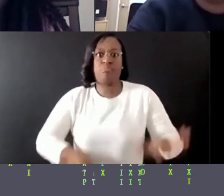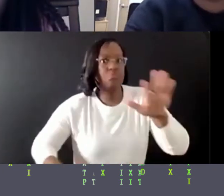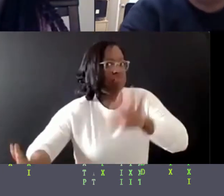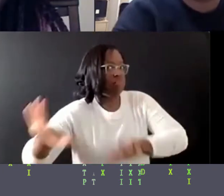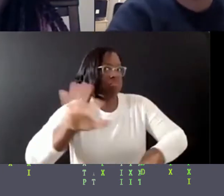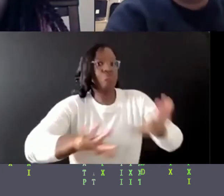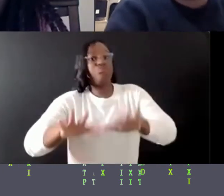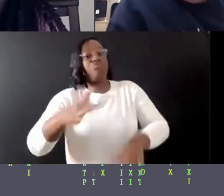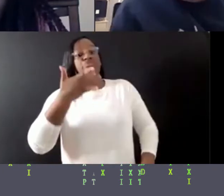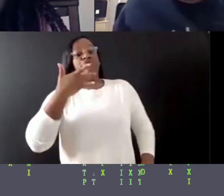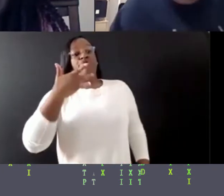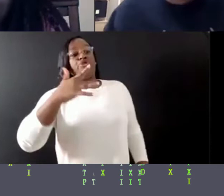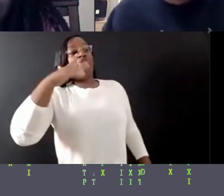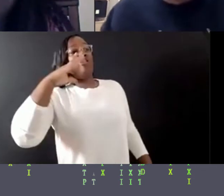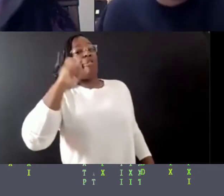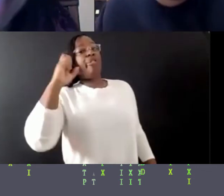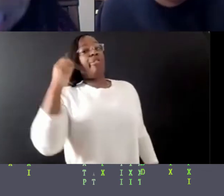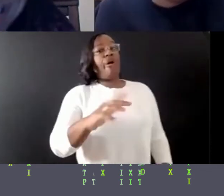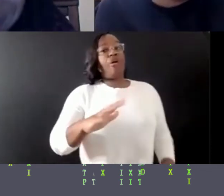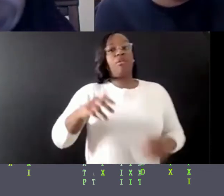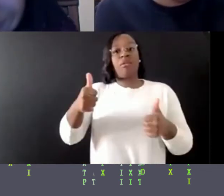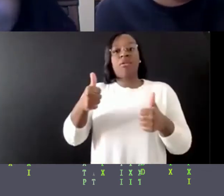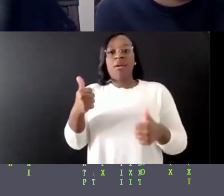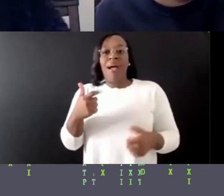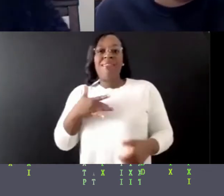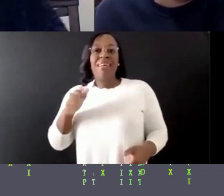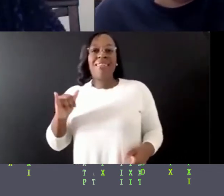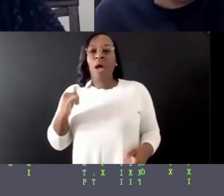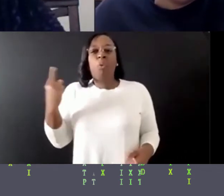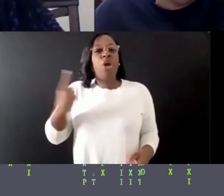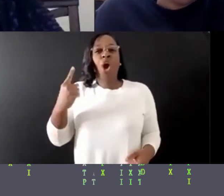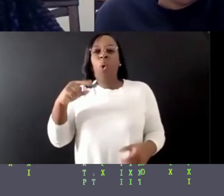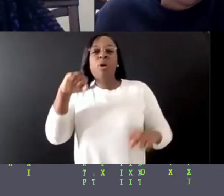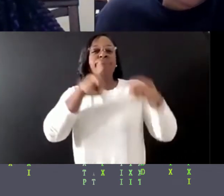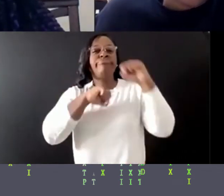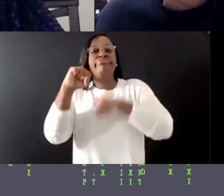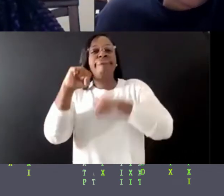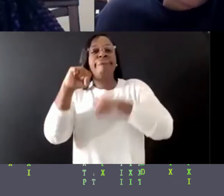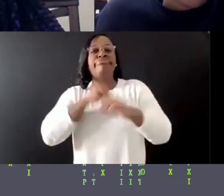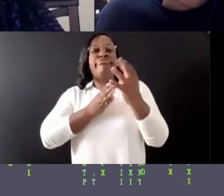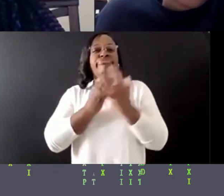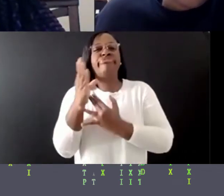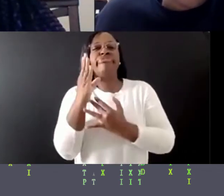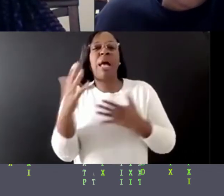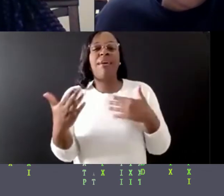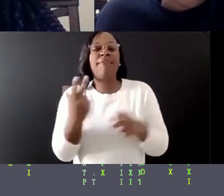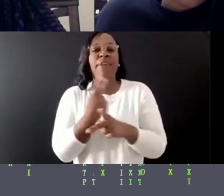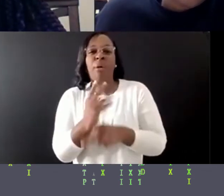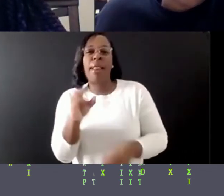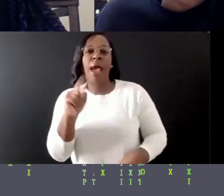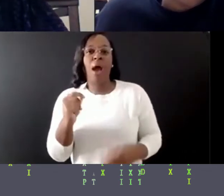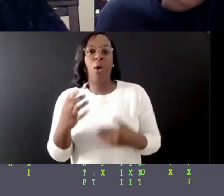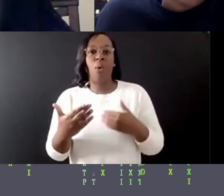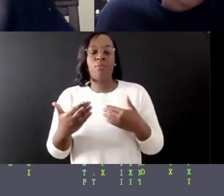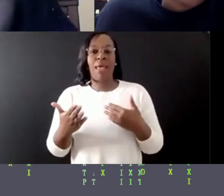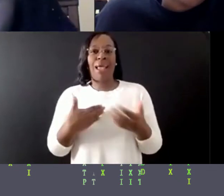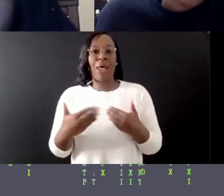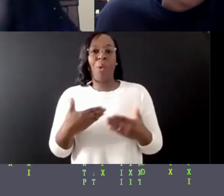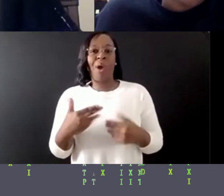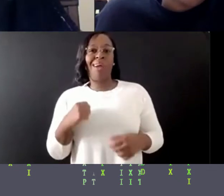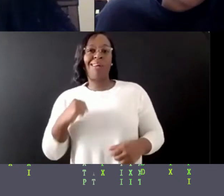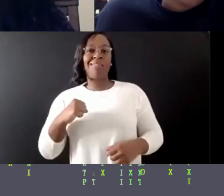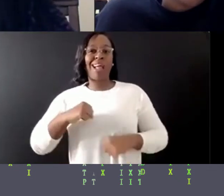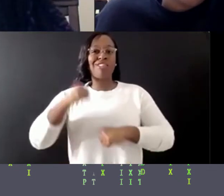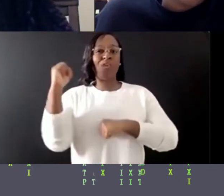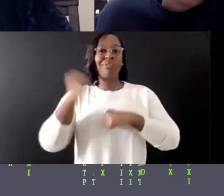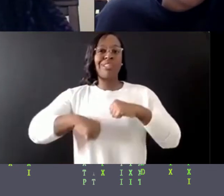luck. We always figure it out, though. I'm go ahead and throw that out. Um, but really, I have been really trying to distill the